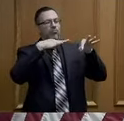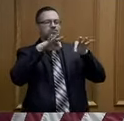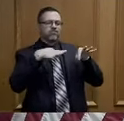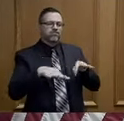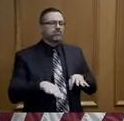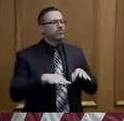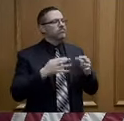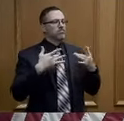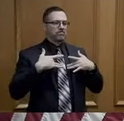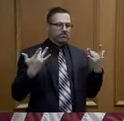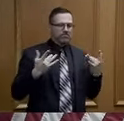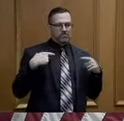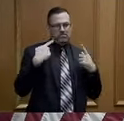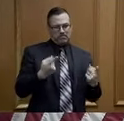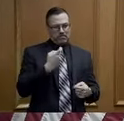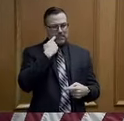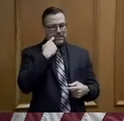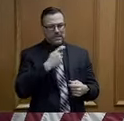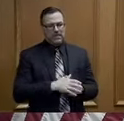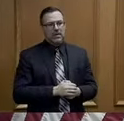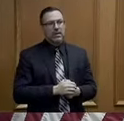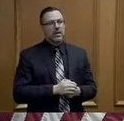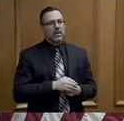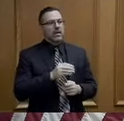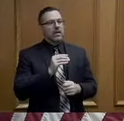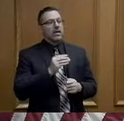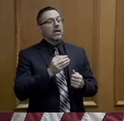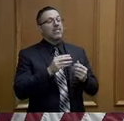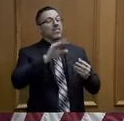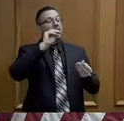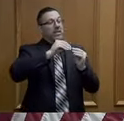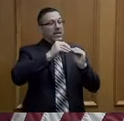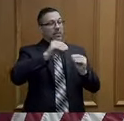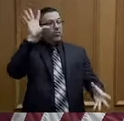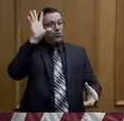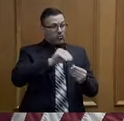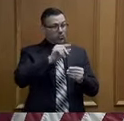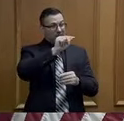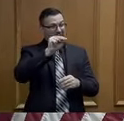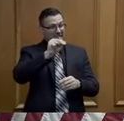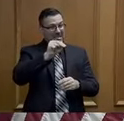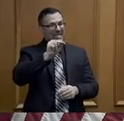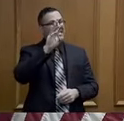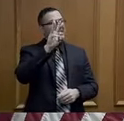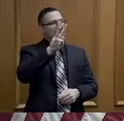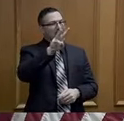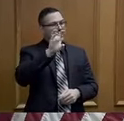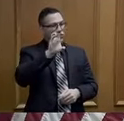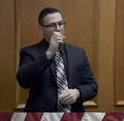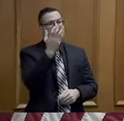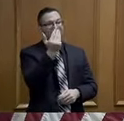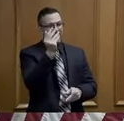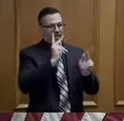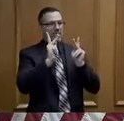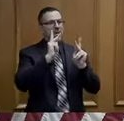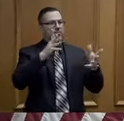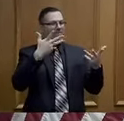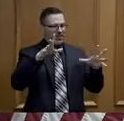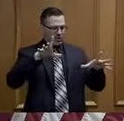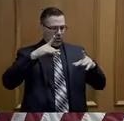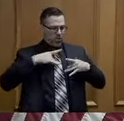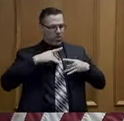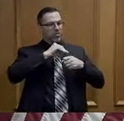reminders. Our current confirmed cases in Tennessee is 615. Yesterday, I